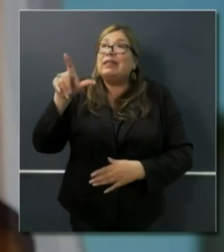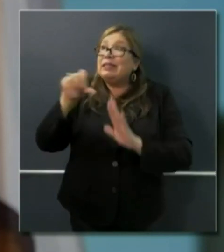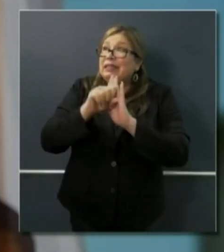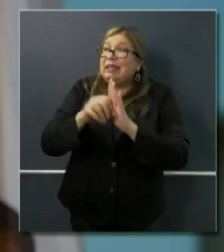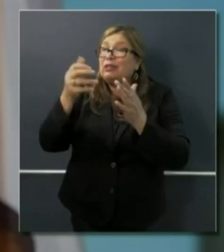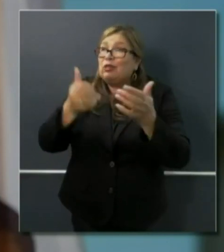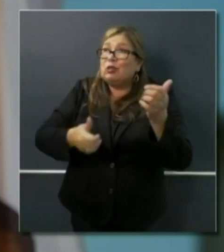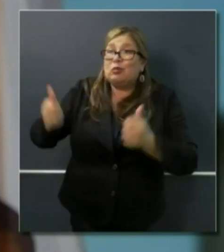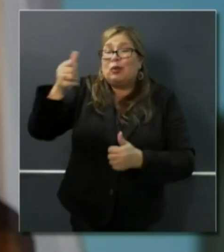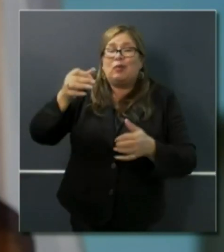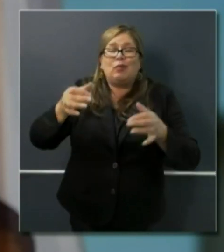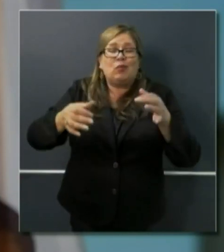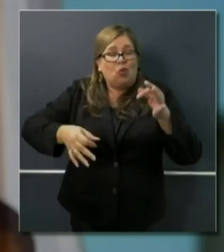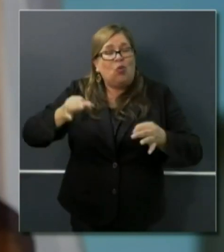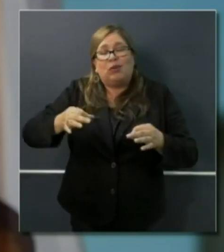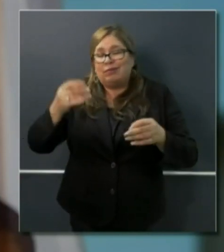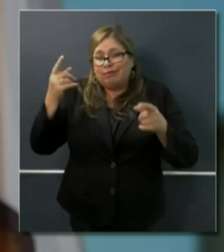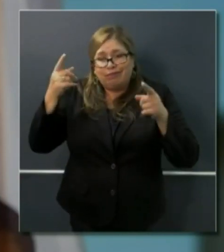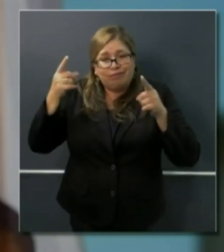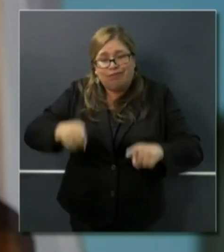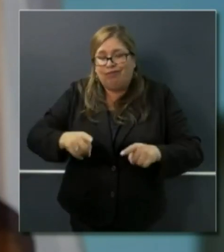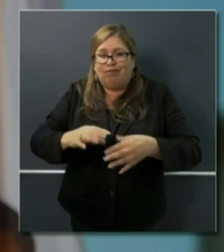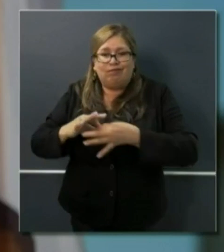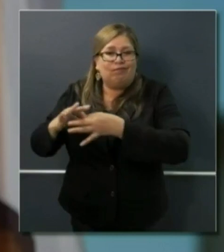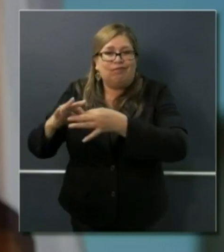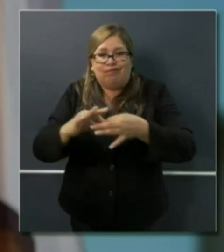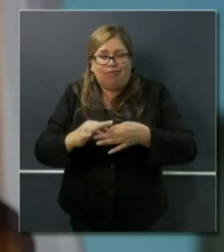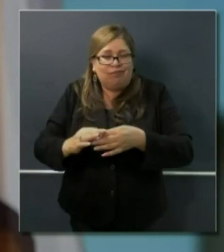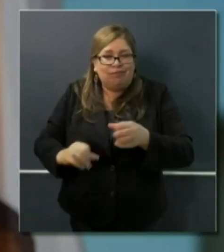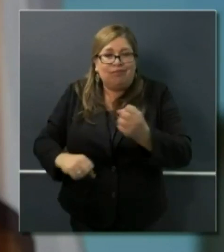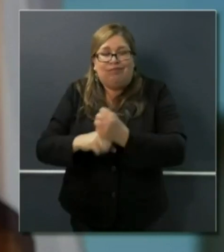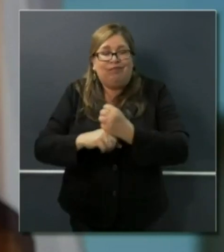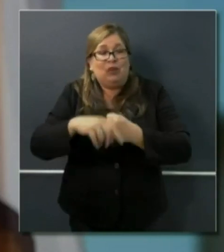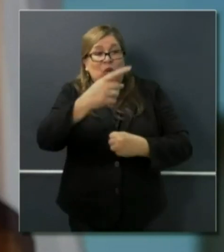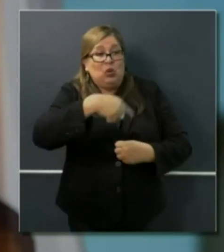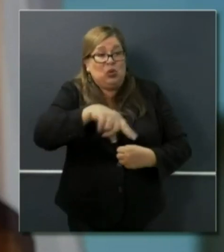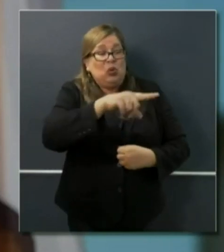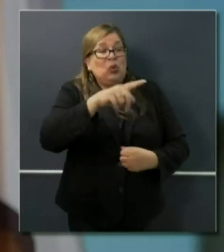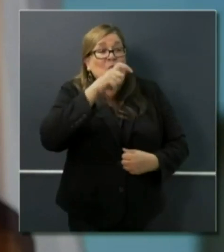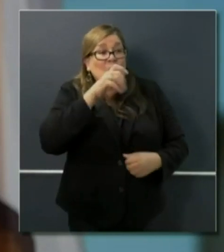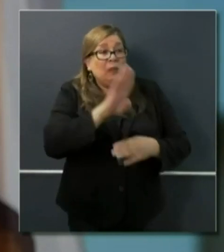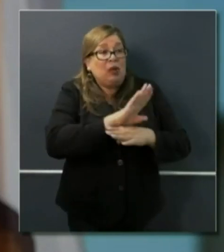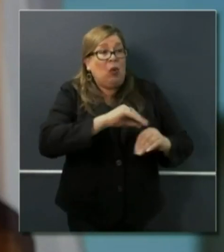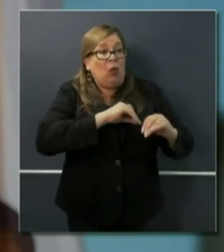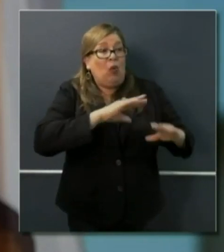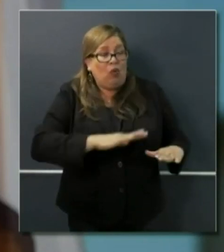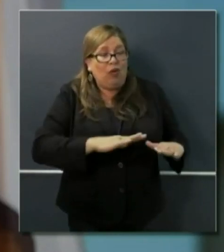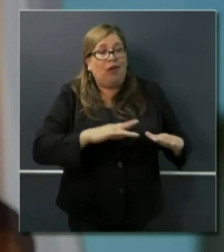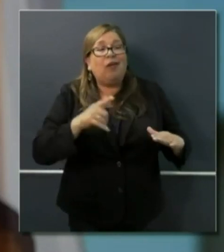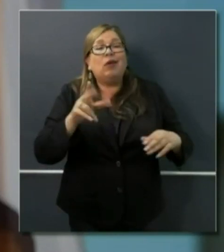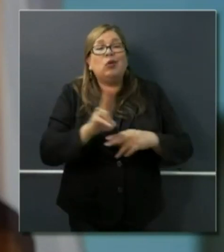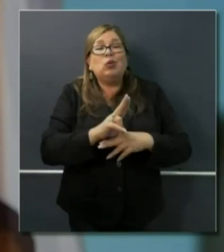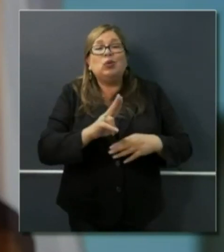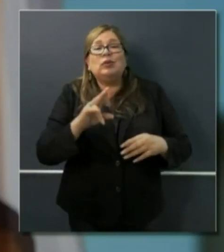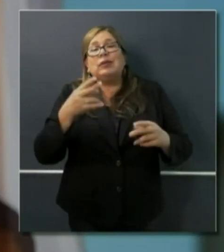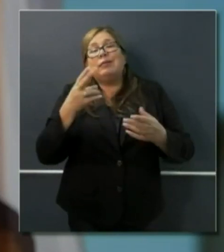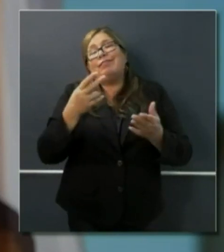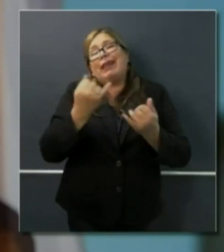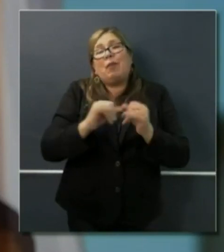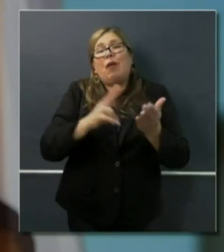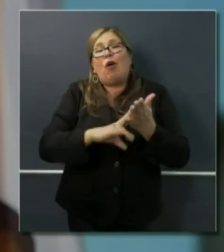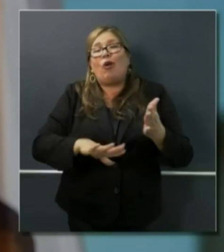unanimously adjudicated in favor of addressing these misclassifications. So I just want folks to know that